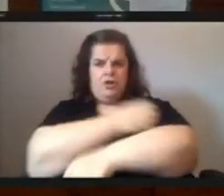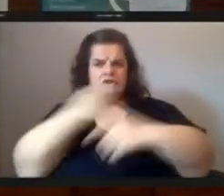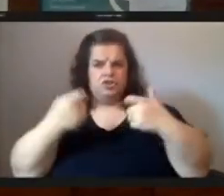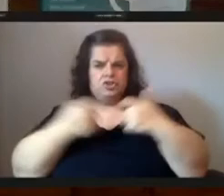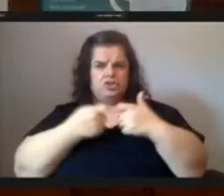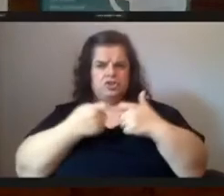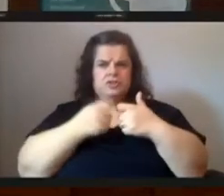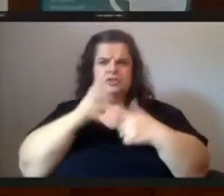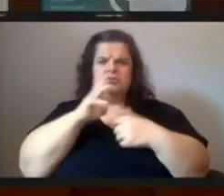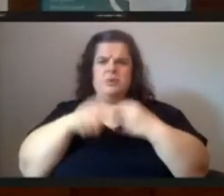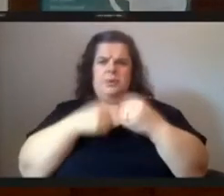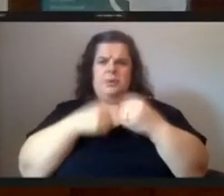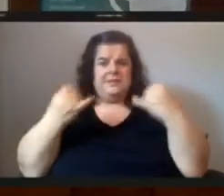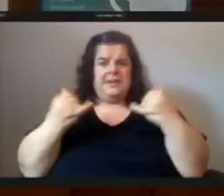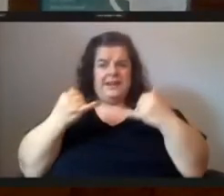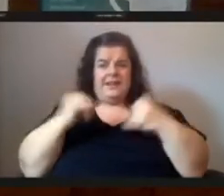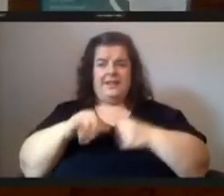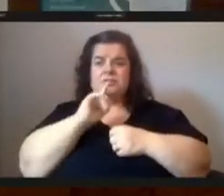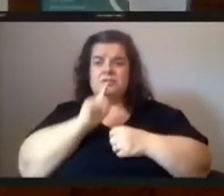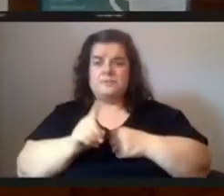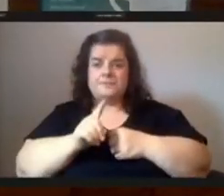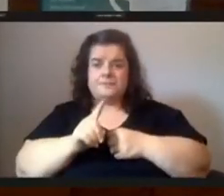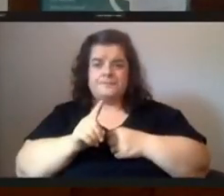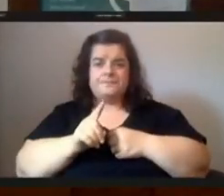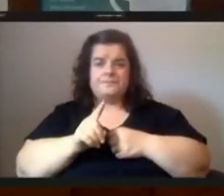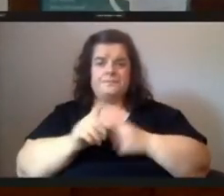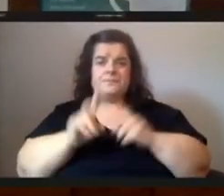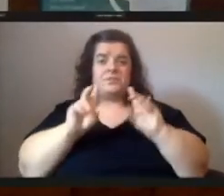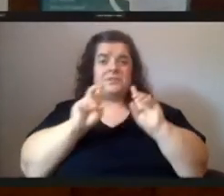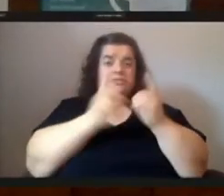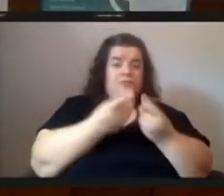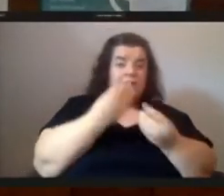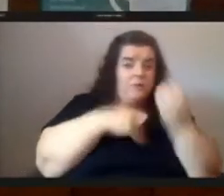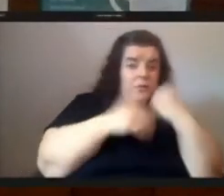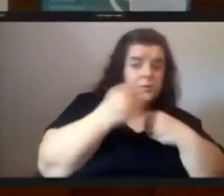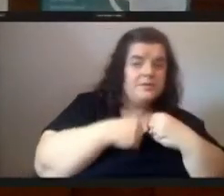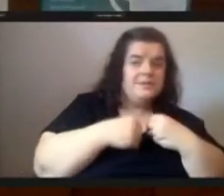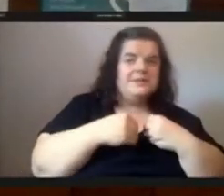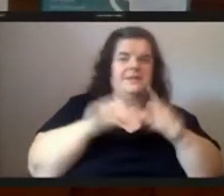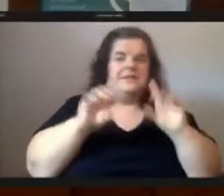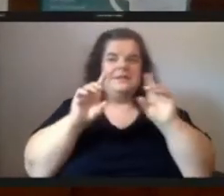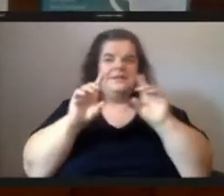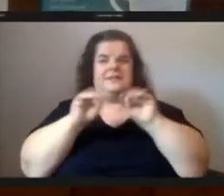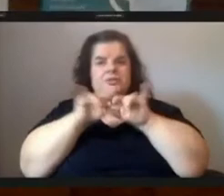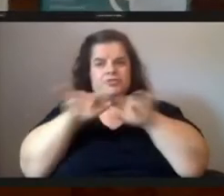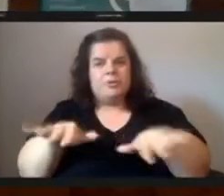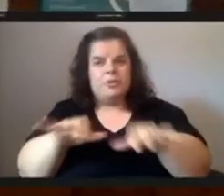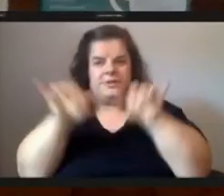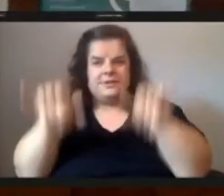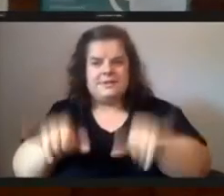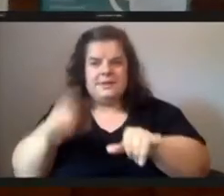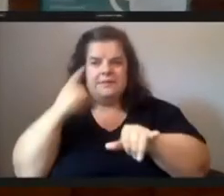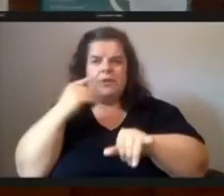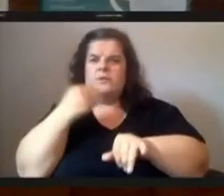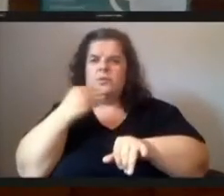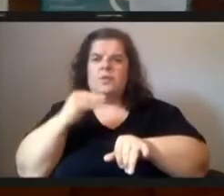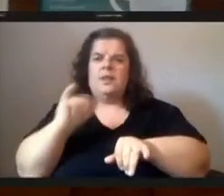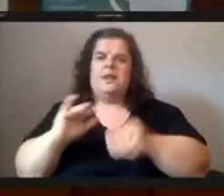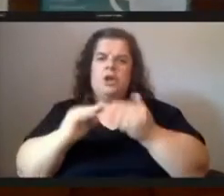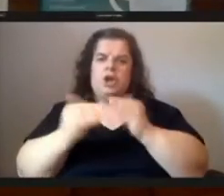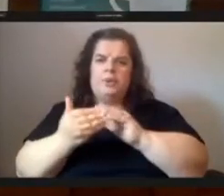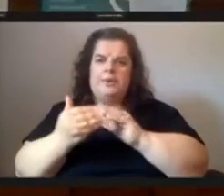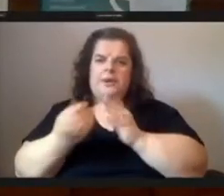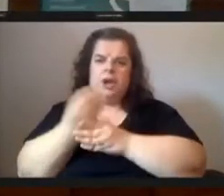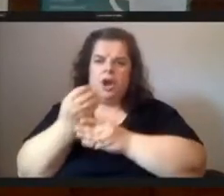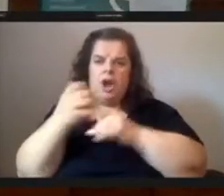today is true for um kind of having district food or district you know distributed systems of food like urban gardens or like the corner